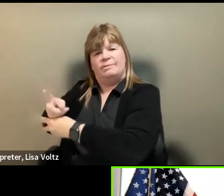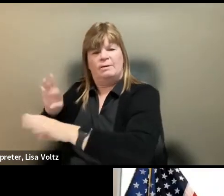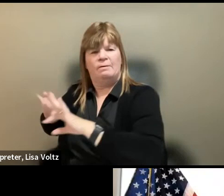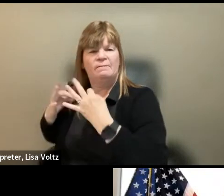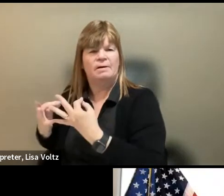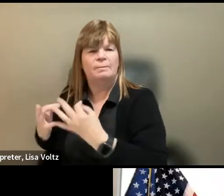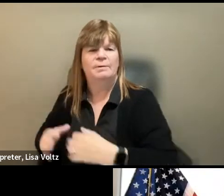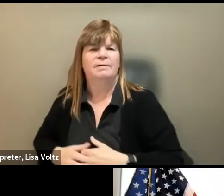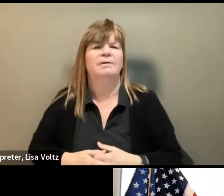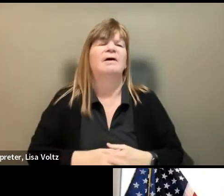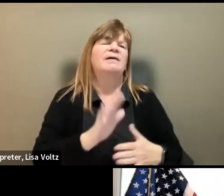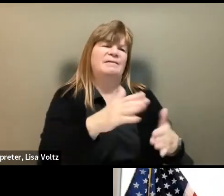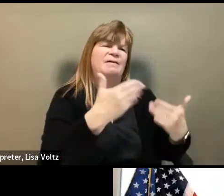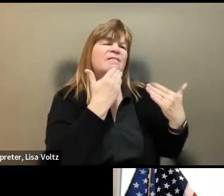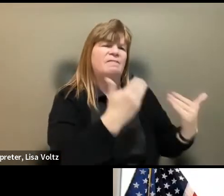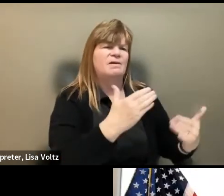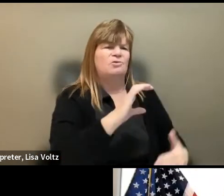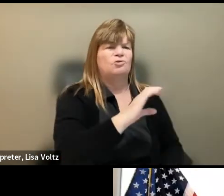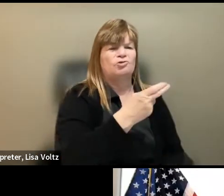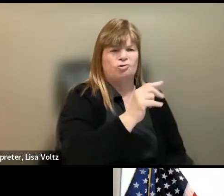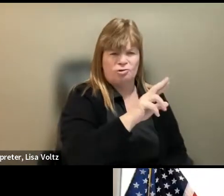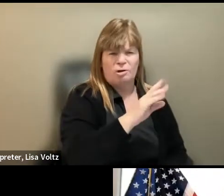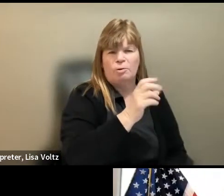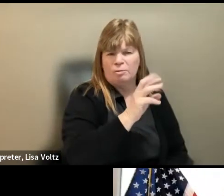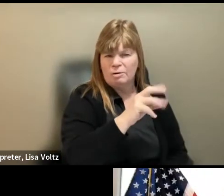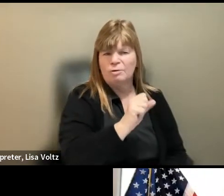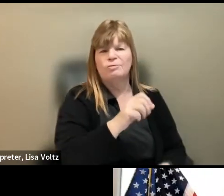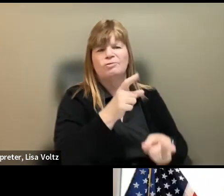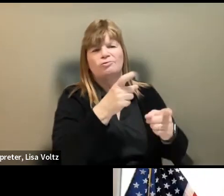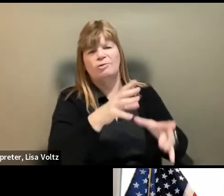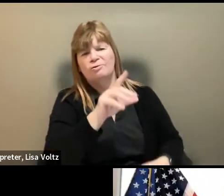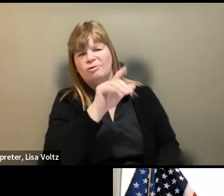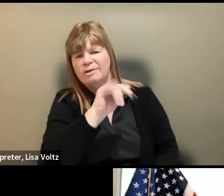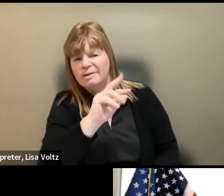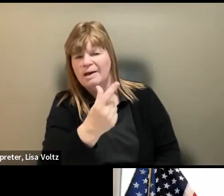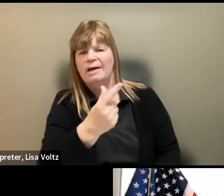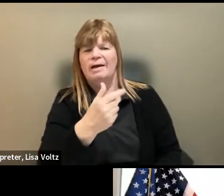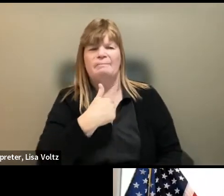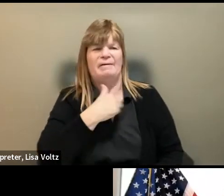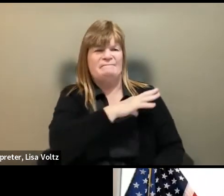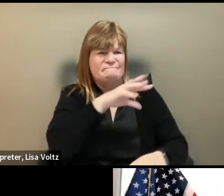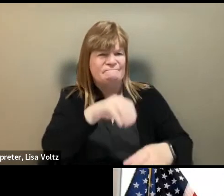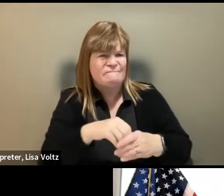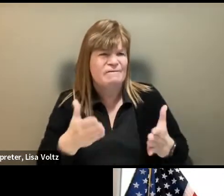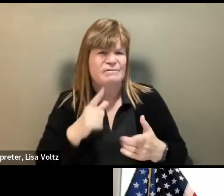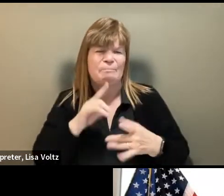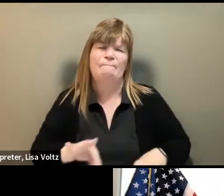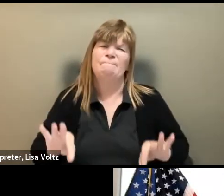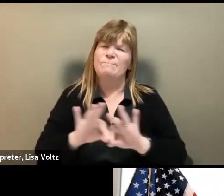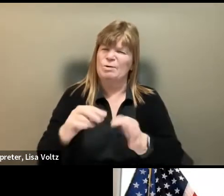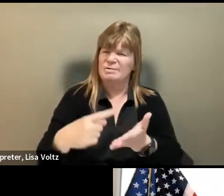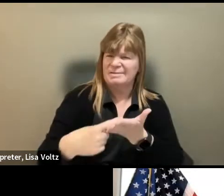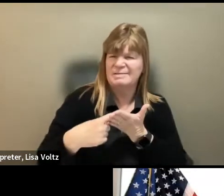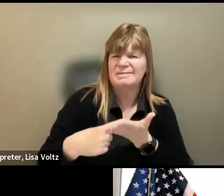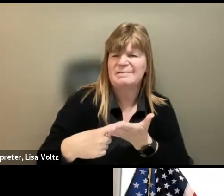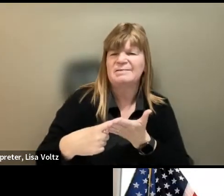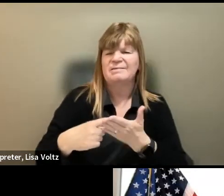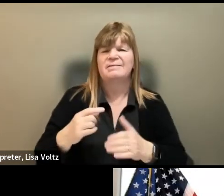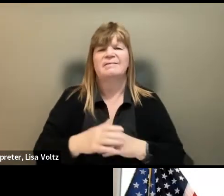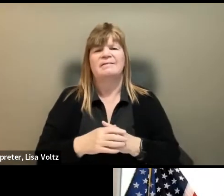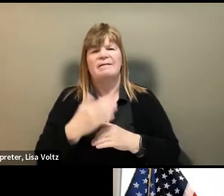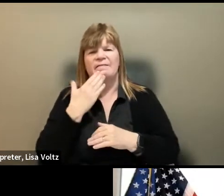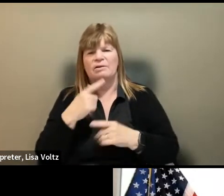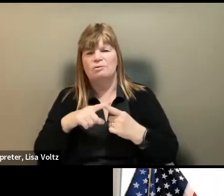Thank you. Chair Burroughs and Director Yang so much for having me and for this important conversation. And thank you to my co